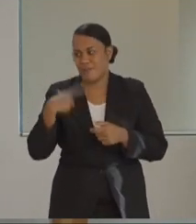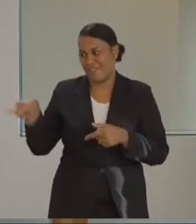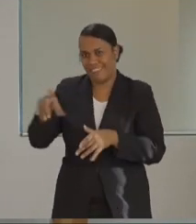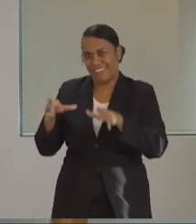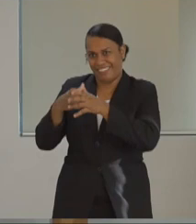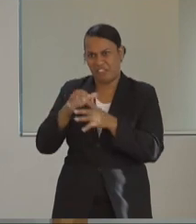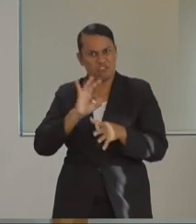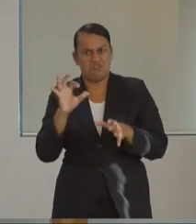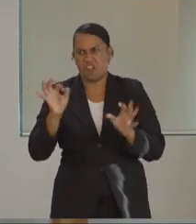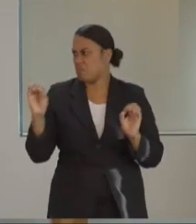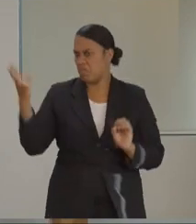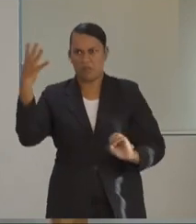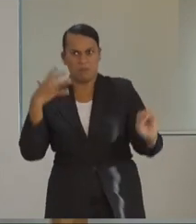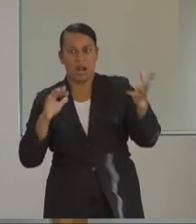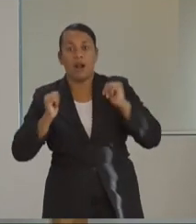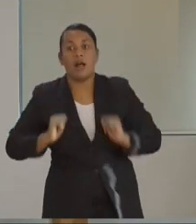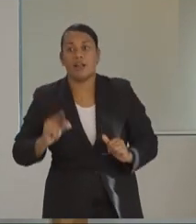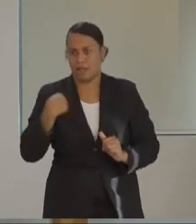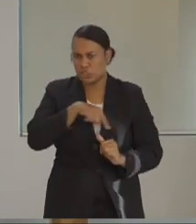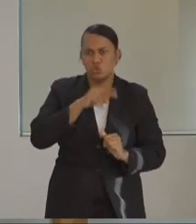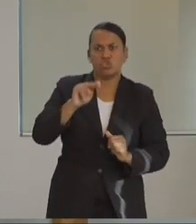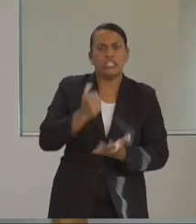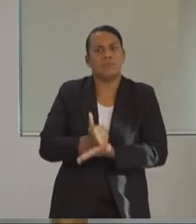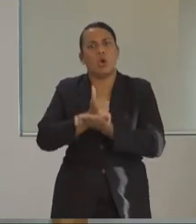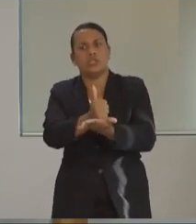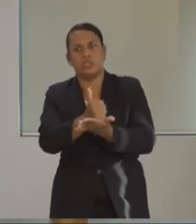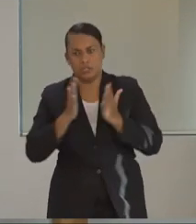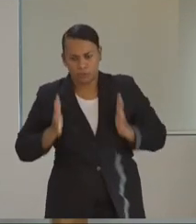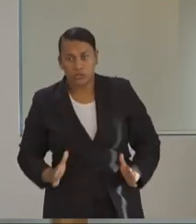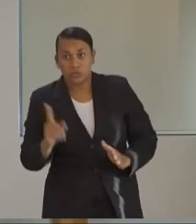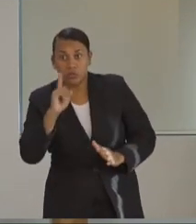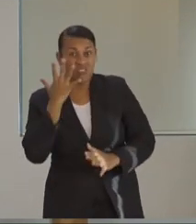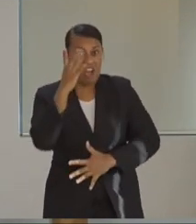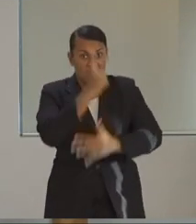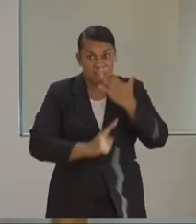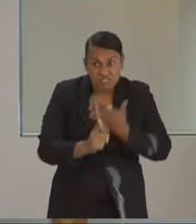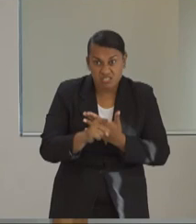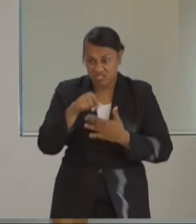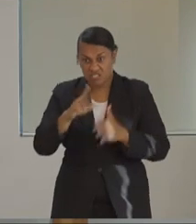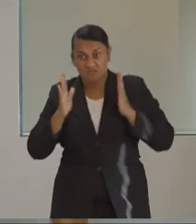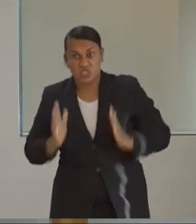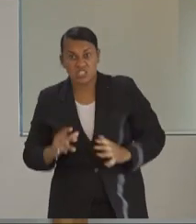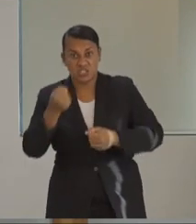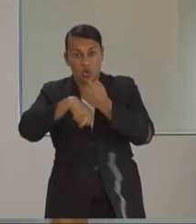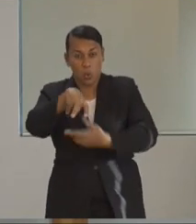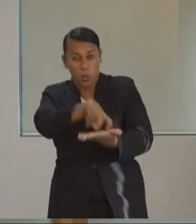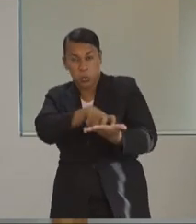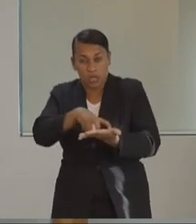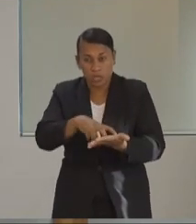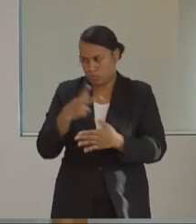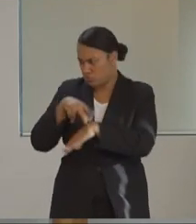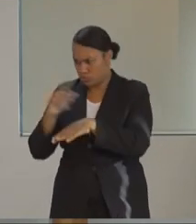The key is to be able to support the body as it develops its immunity towards the COVID-19. And from that point of view, we're doing very well.